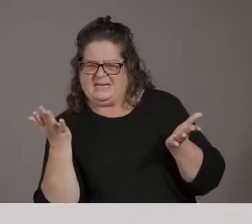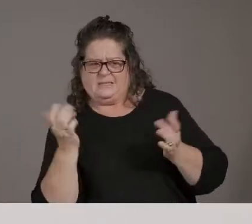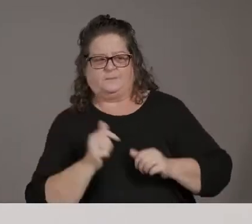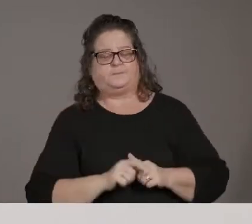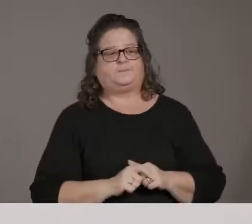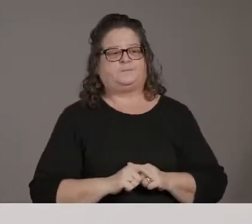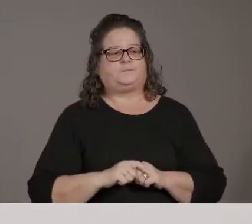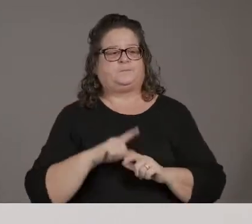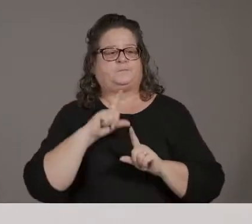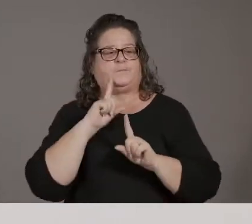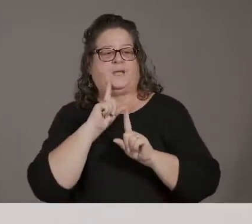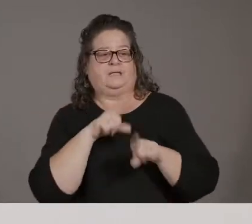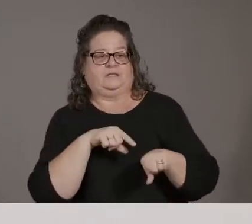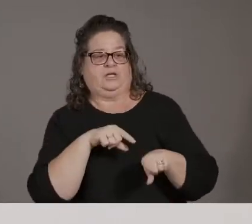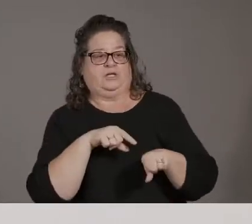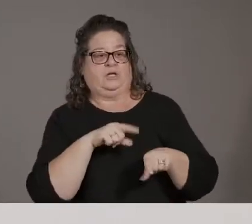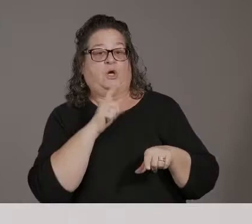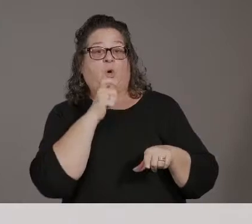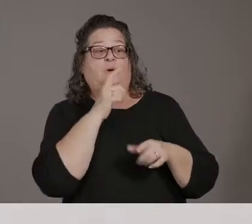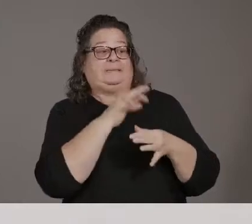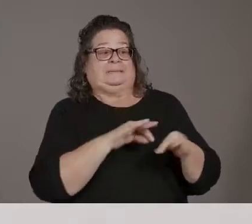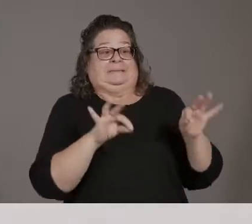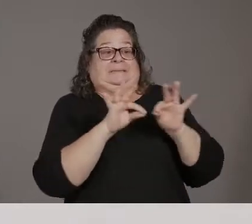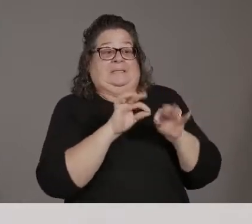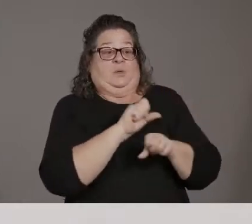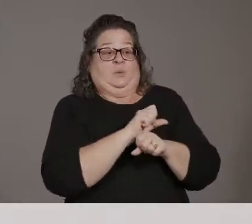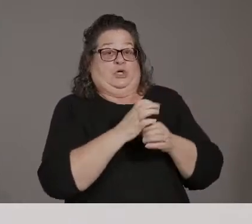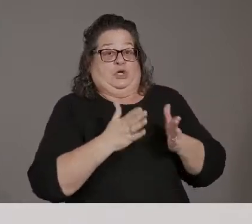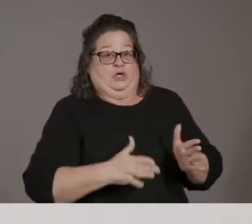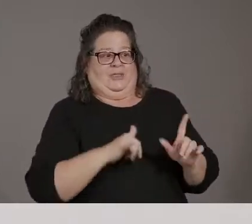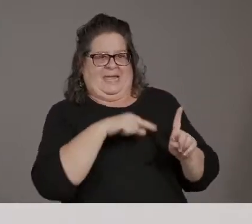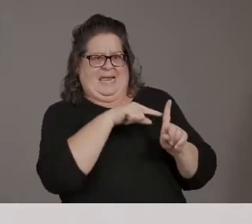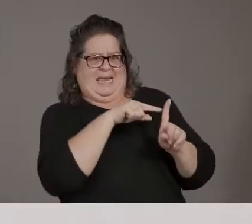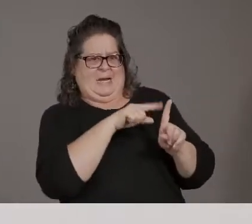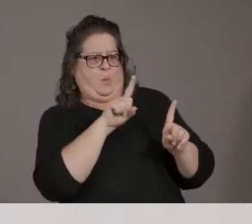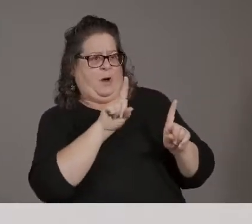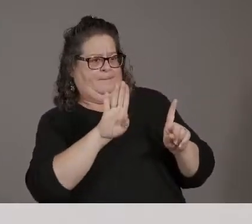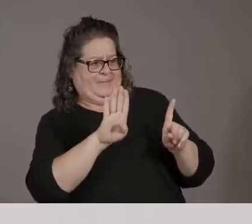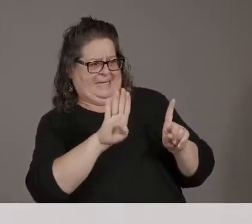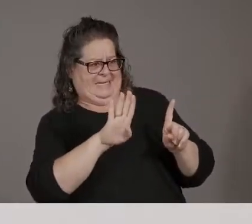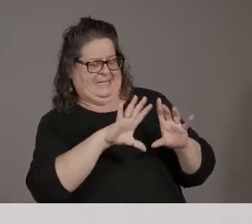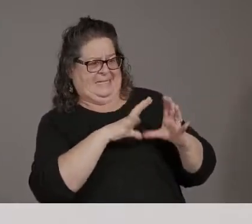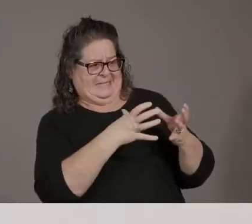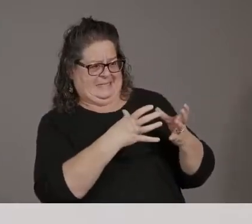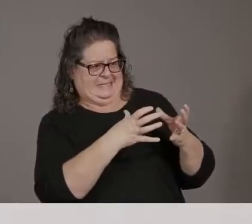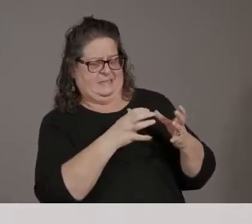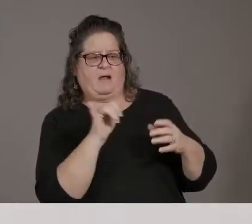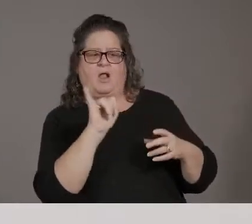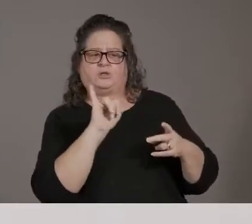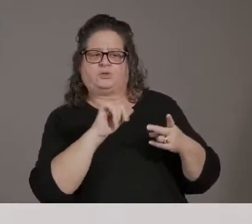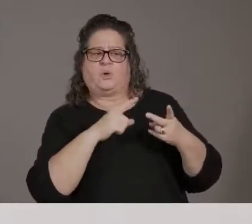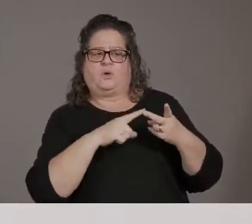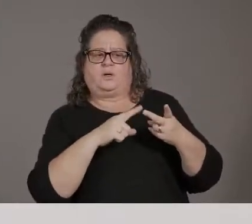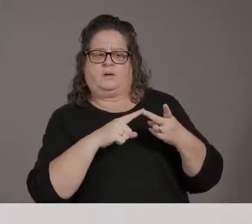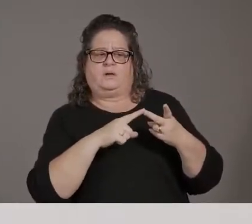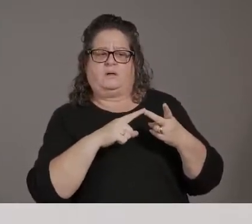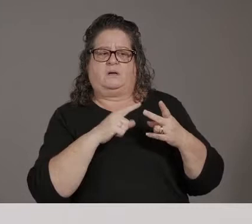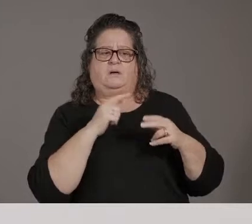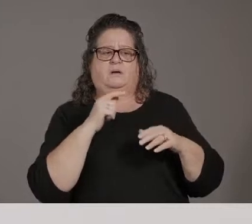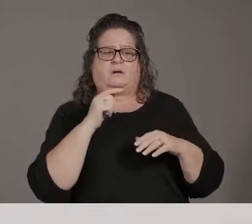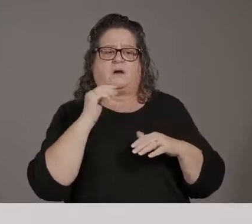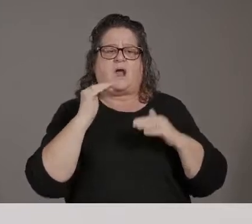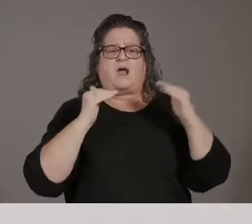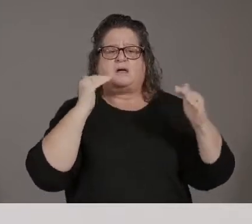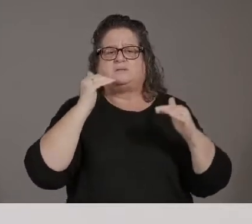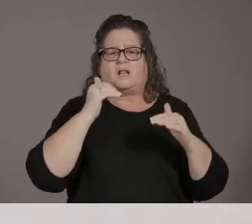are in 1B are in our adults with chronic medical conditions at any age.